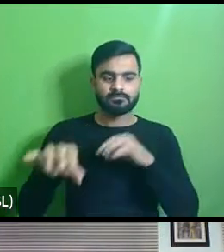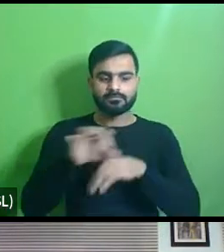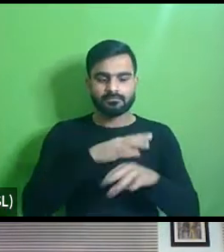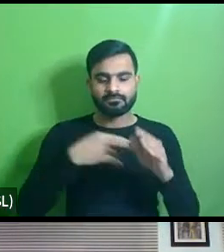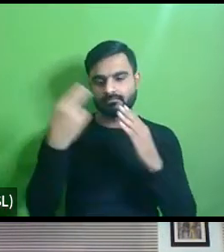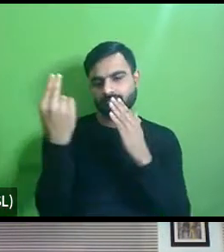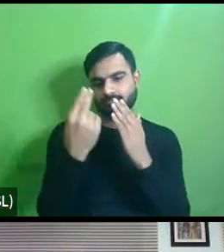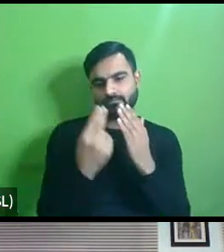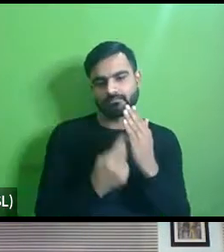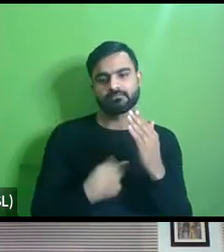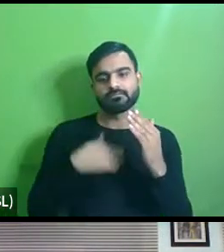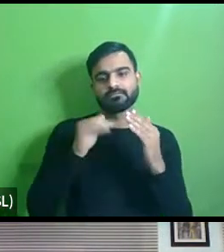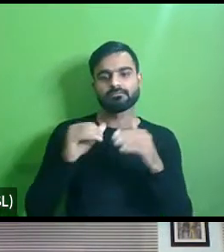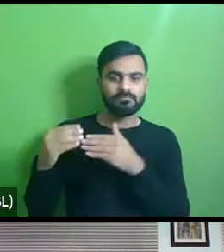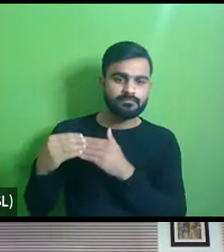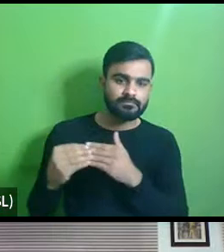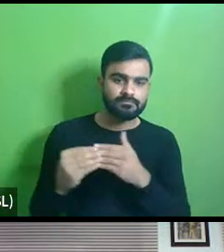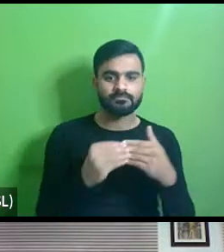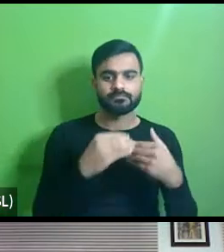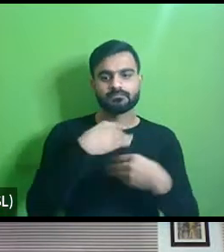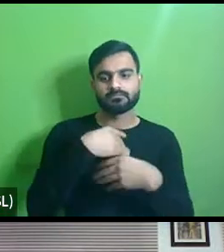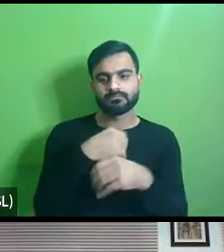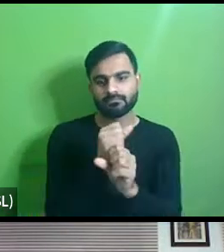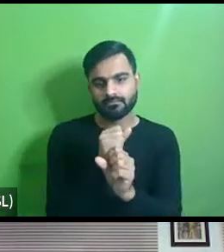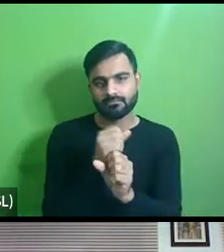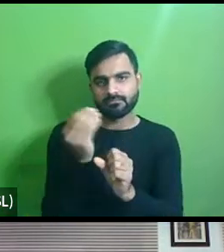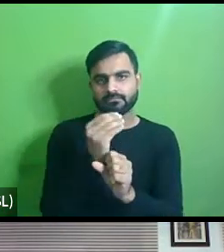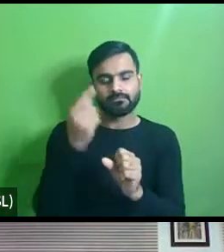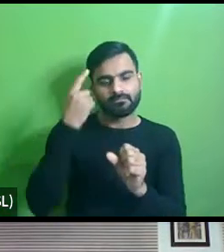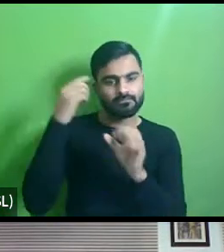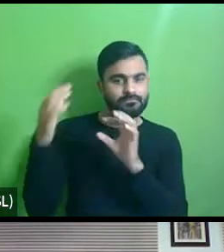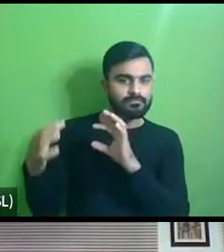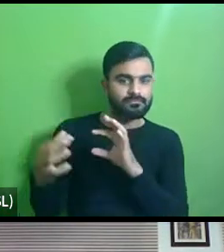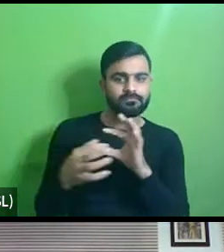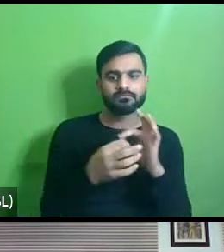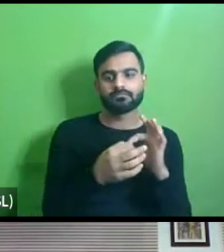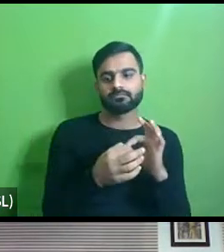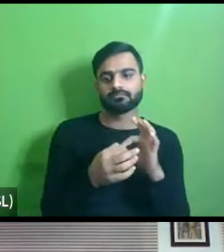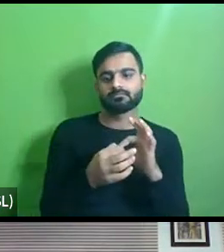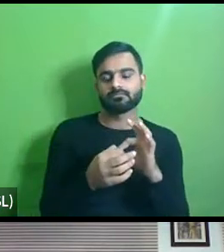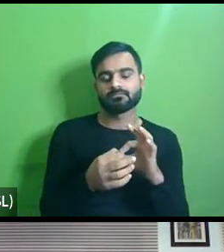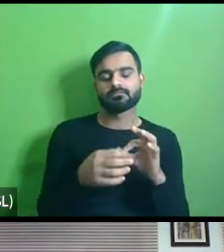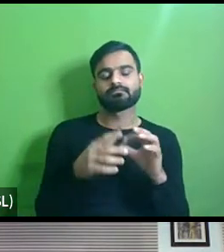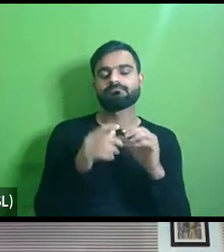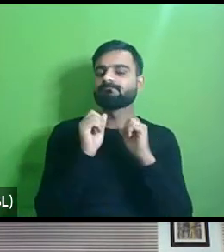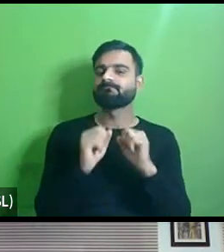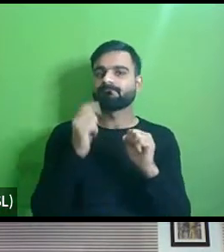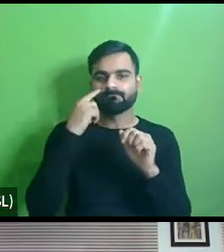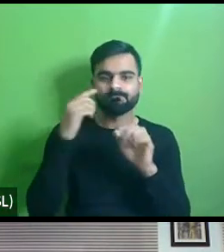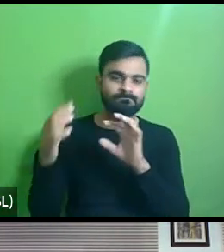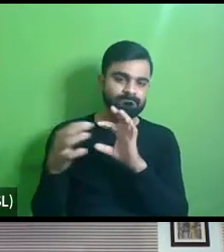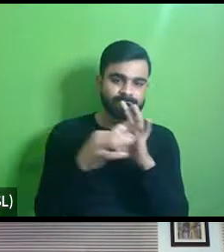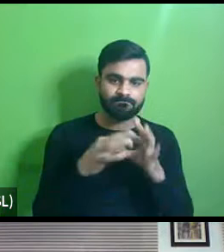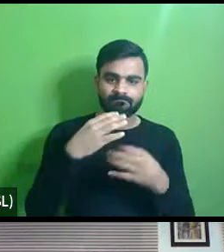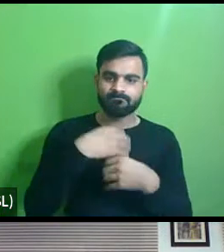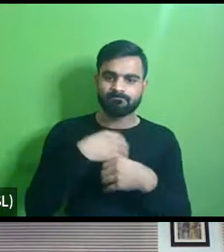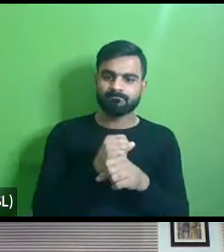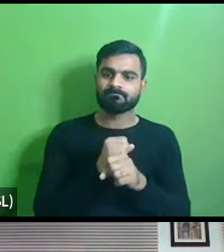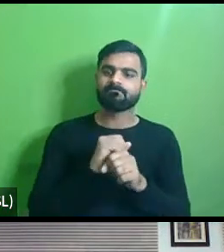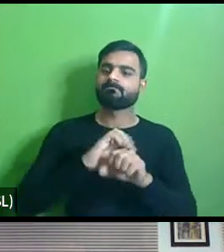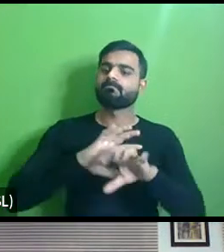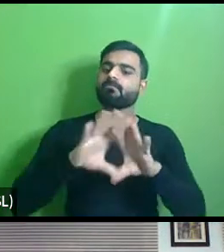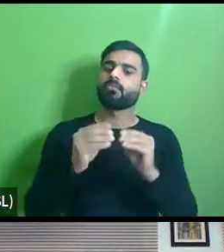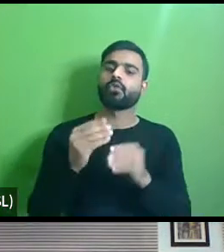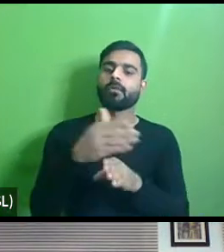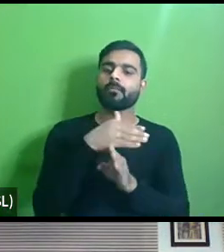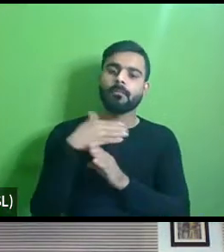have to create uh some entries for let's say properties so that's like the motorable part of the